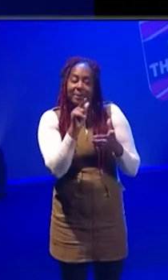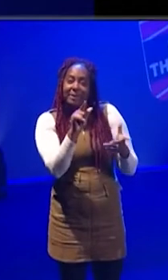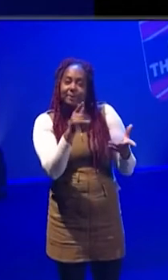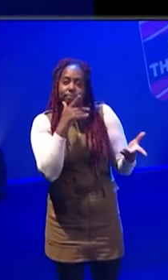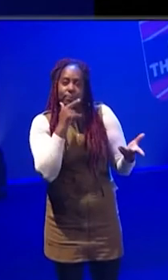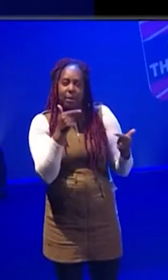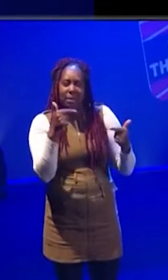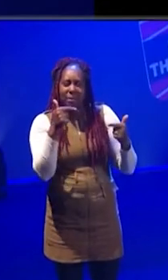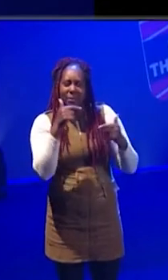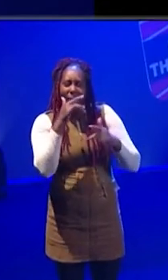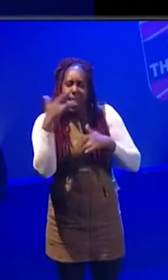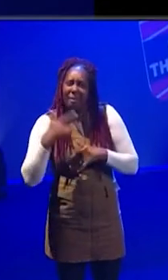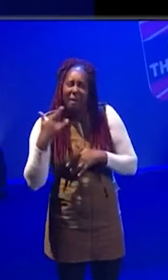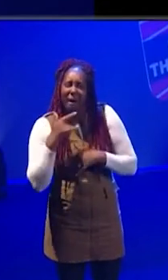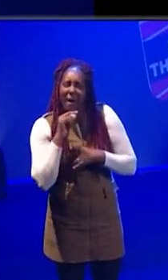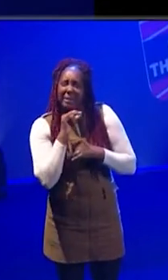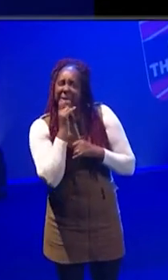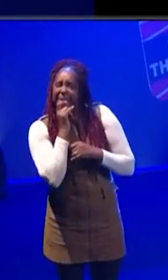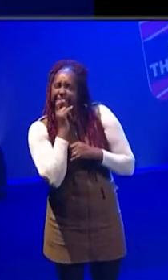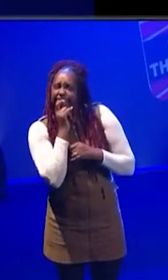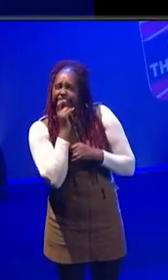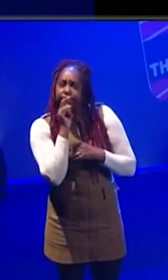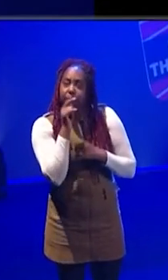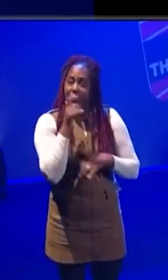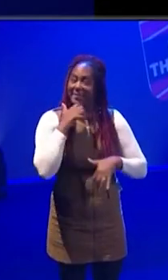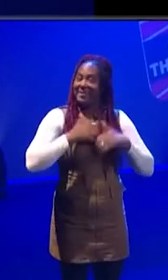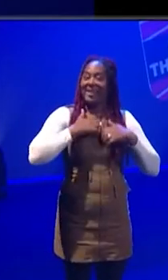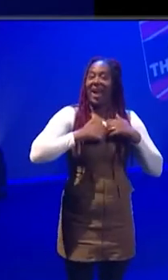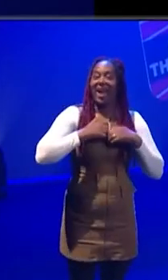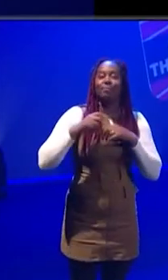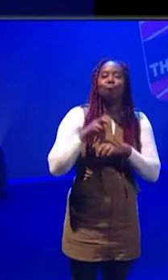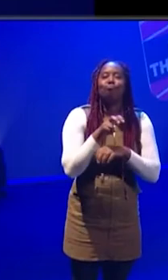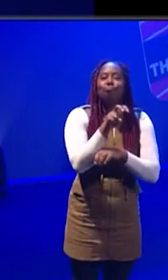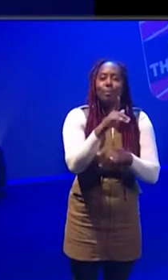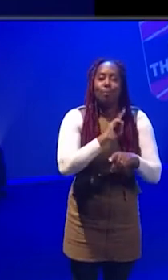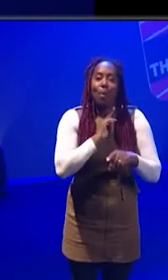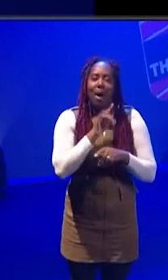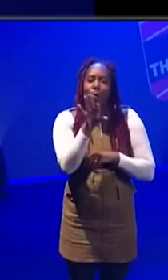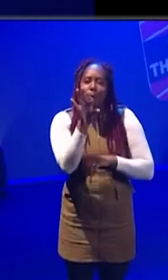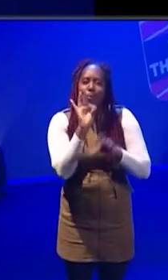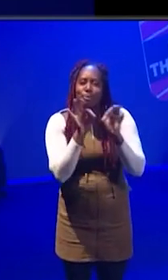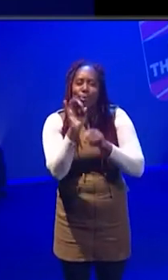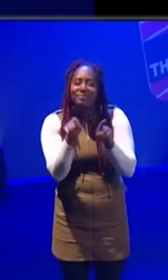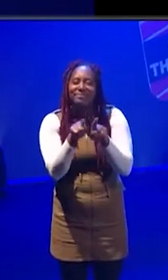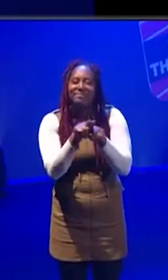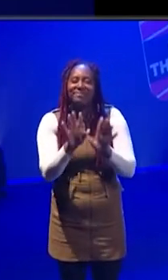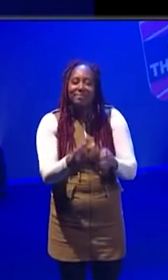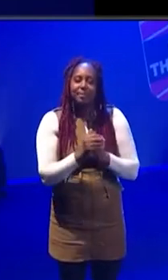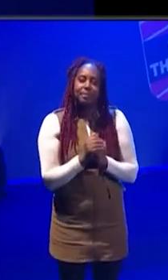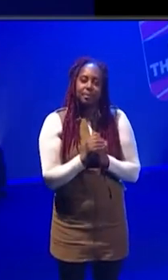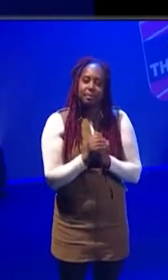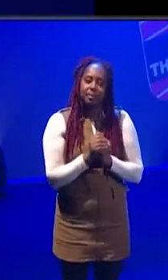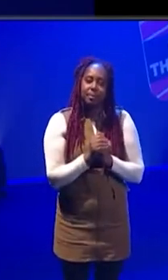having to live stream. I think for me it was a really exciting journey because I had the opportunity that I usually wouldn't have, which is to